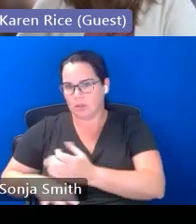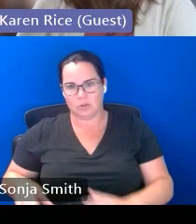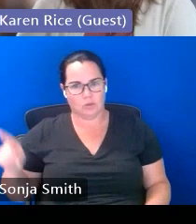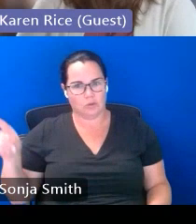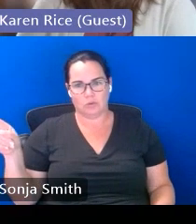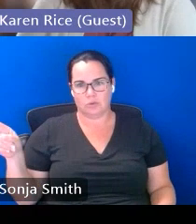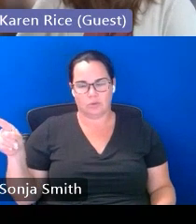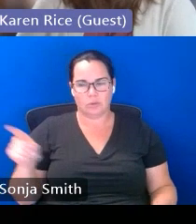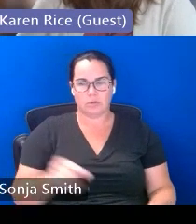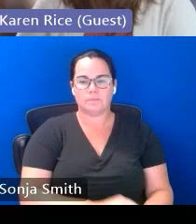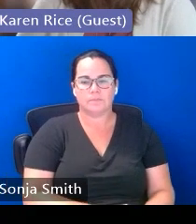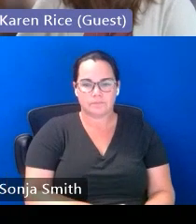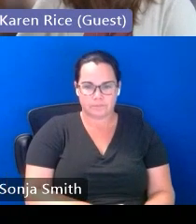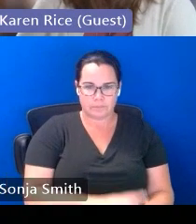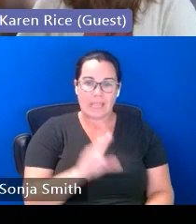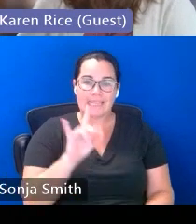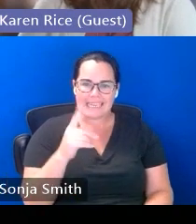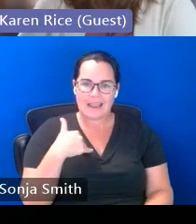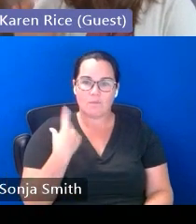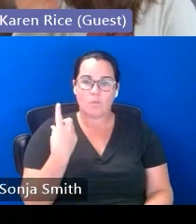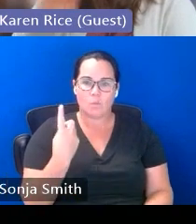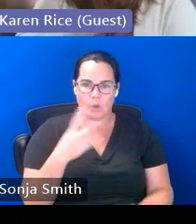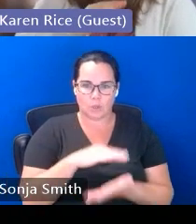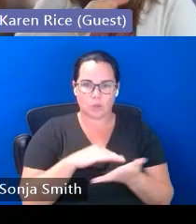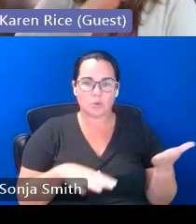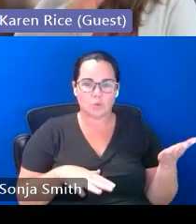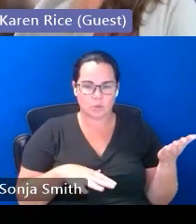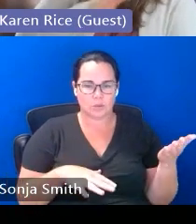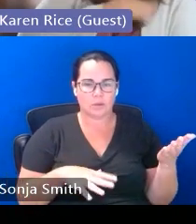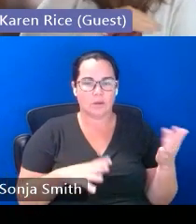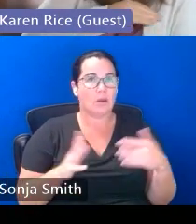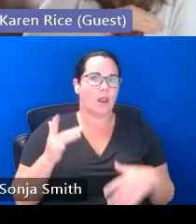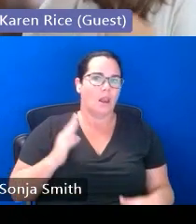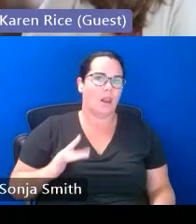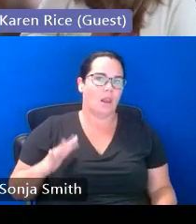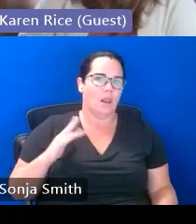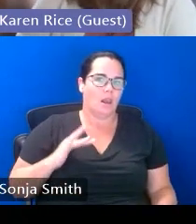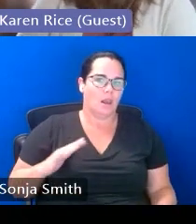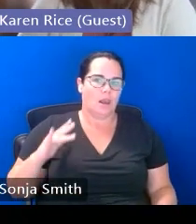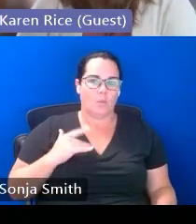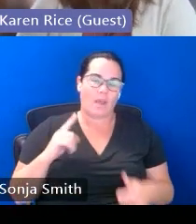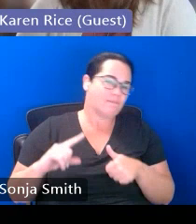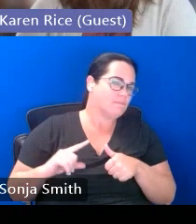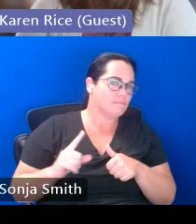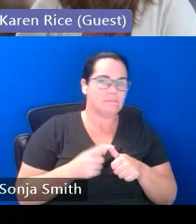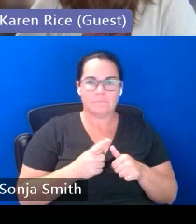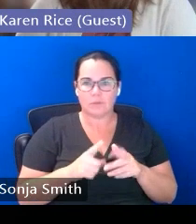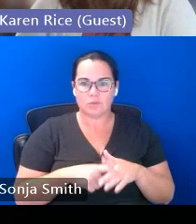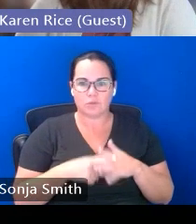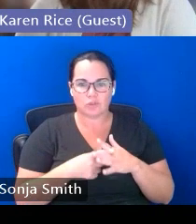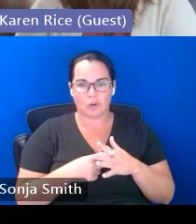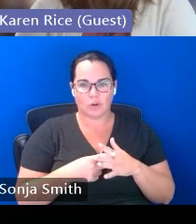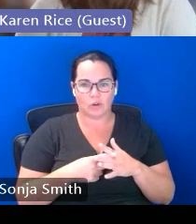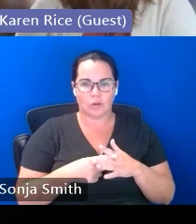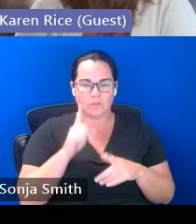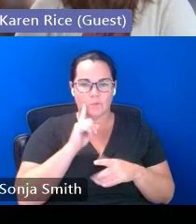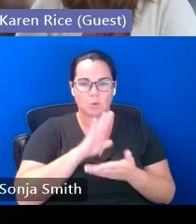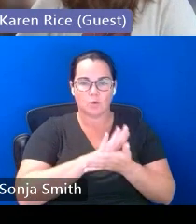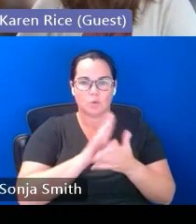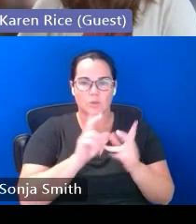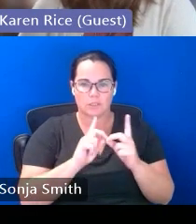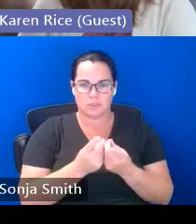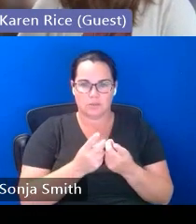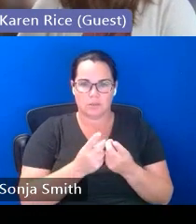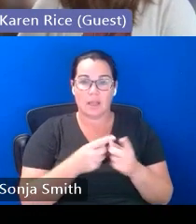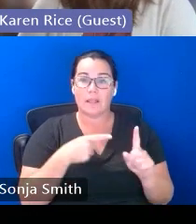i worked with a student when i first got started many many years ago in a school district and this student was